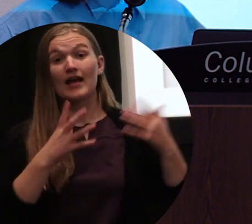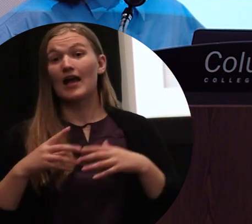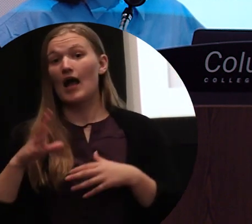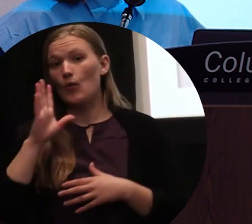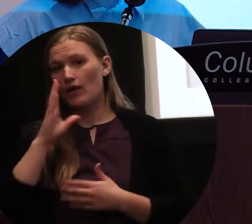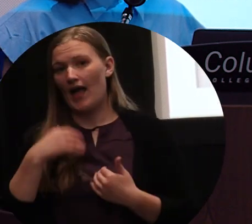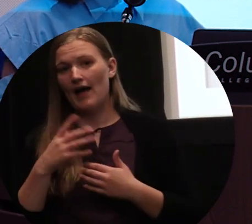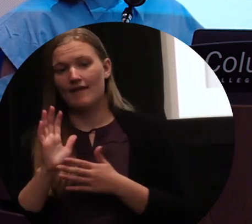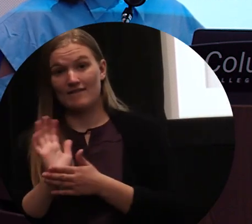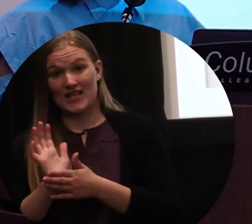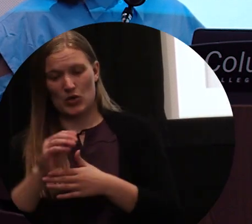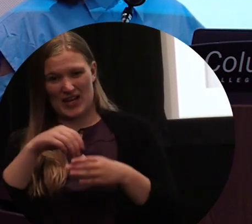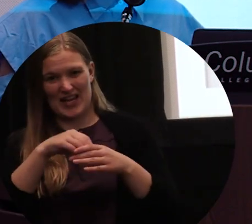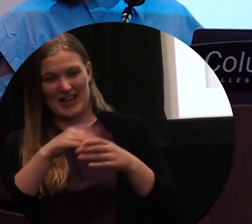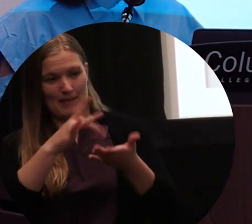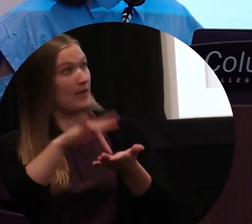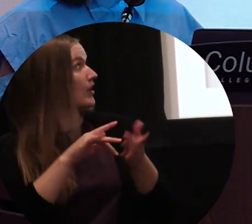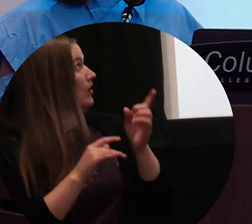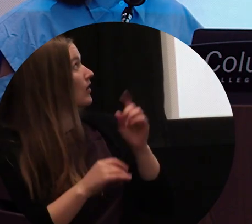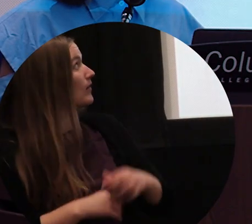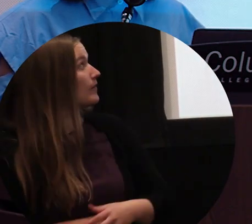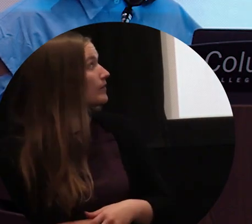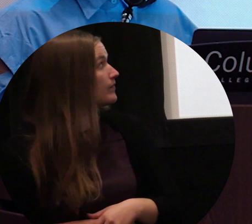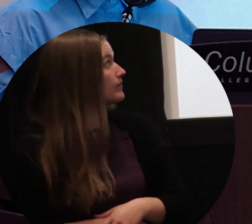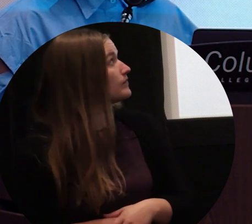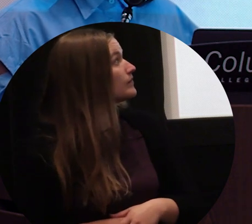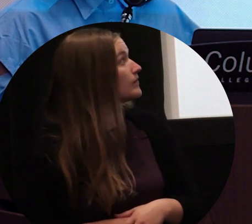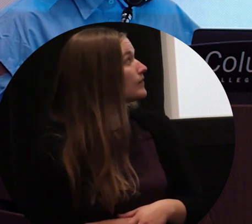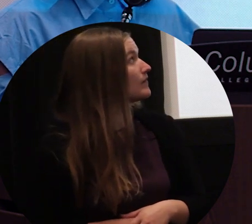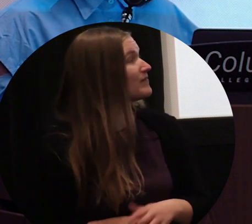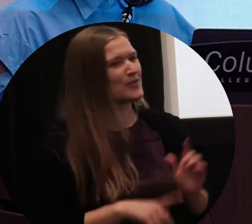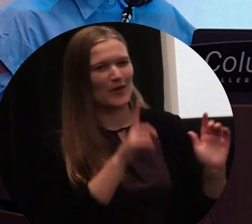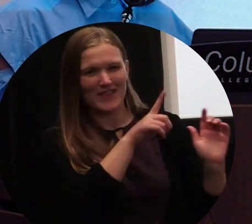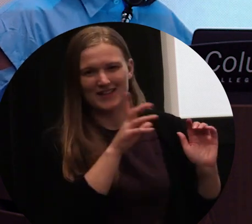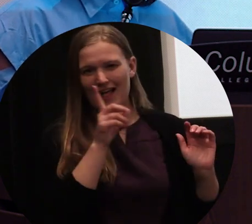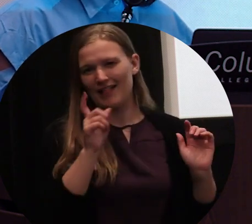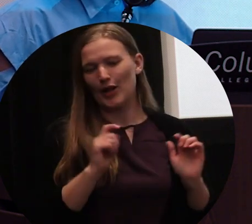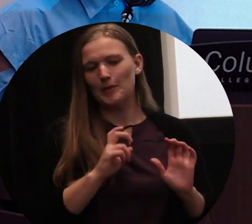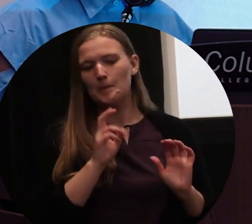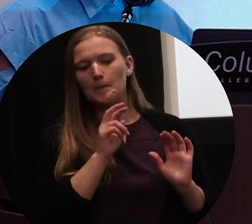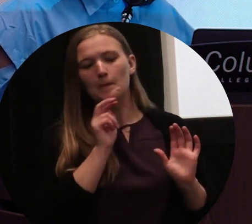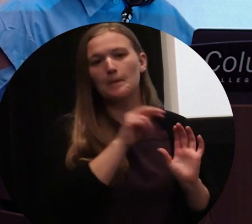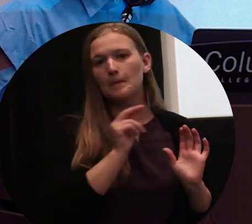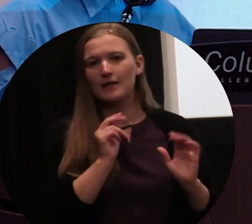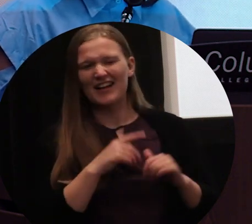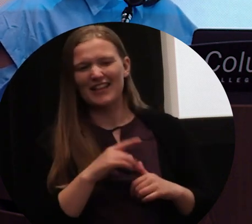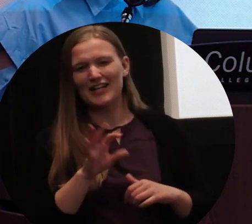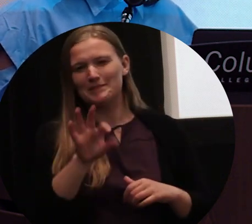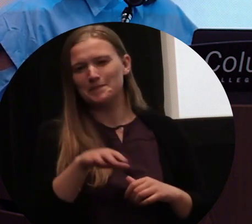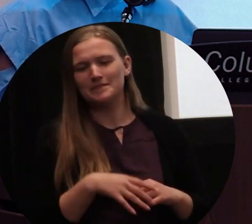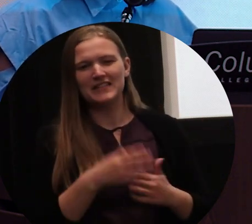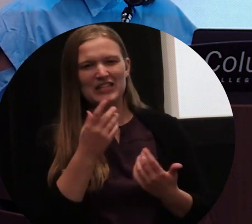in the center here. So this is like a sneak peek of like, what's going to be in the show, a little teaser.